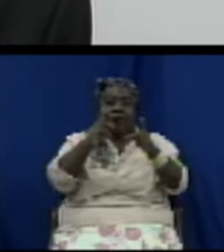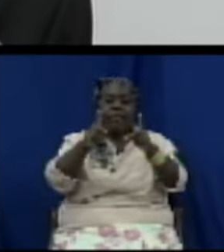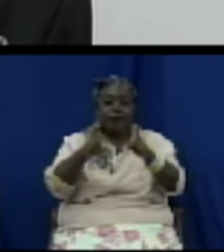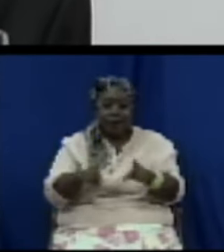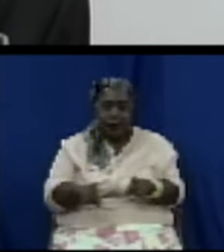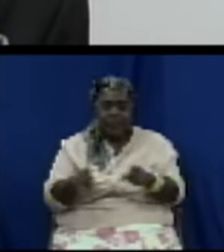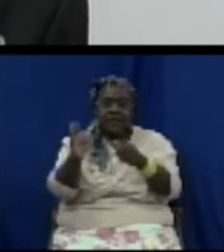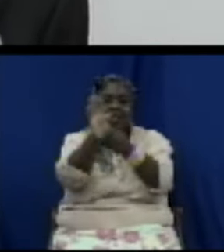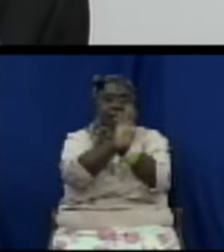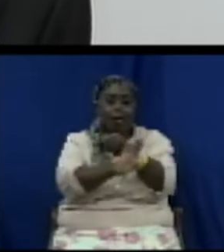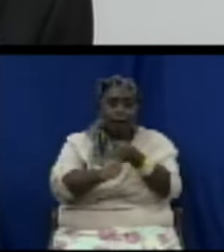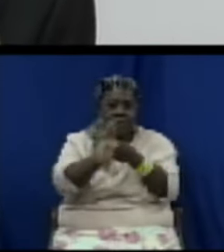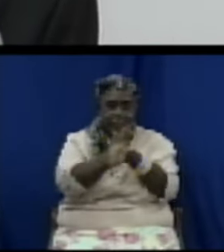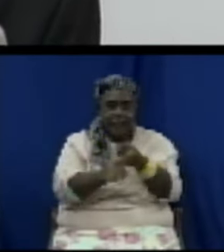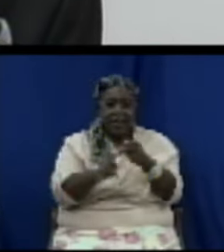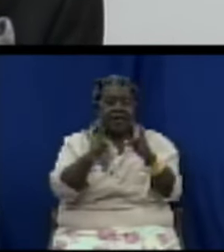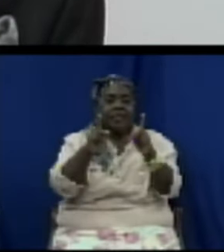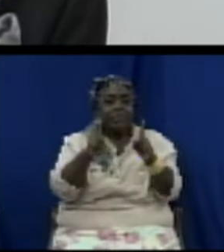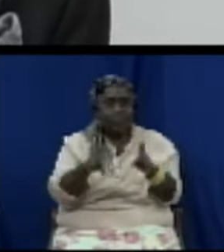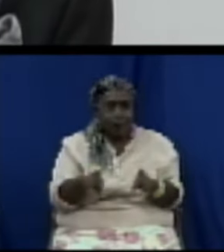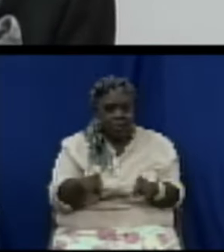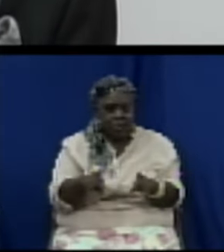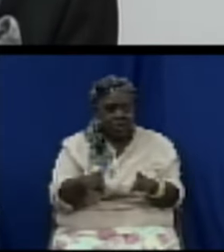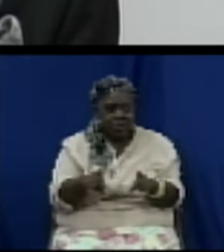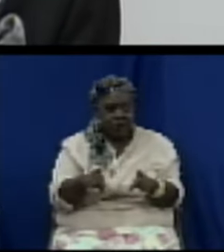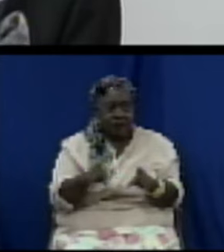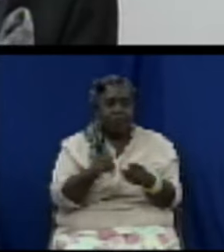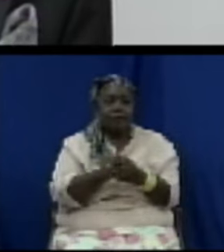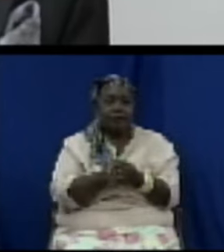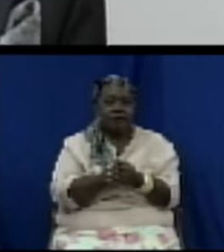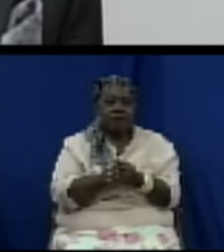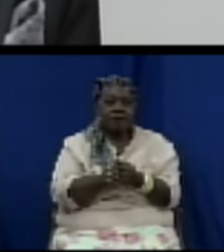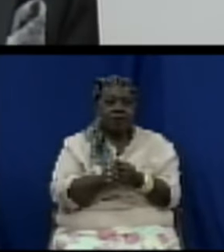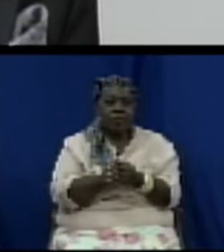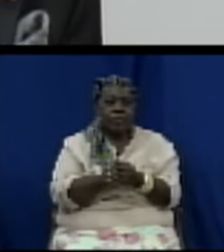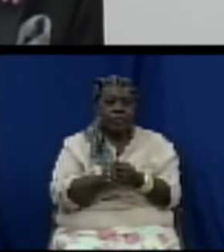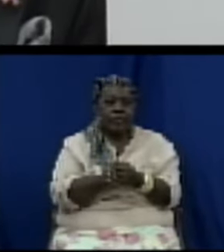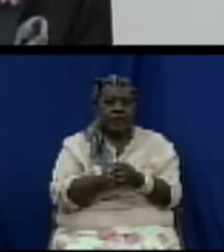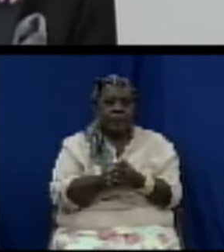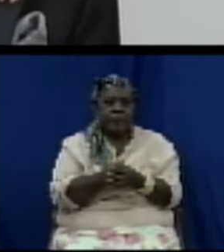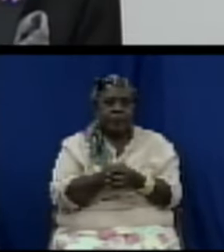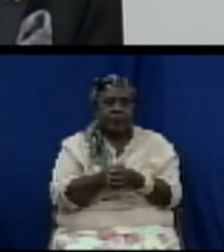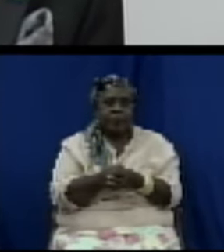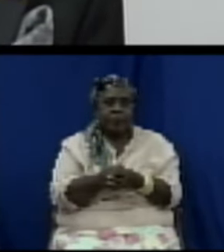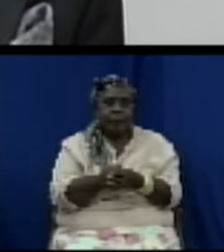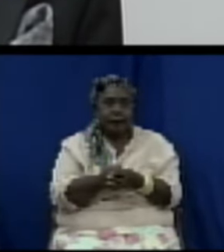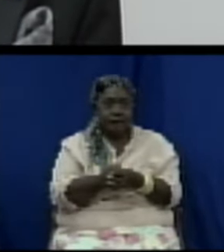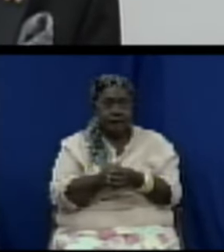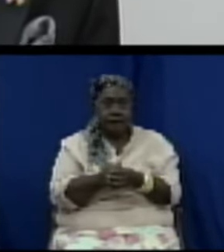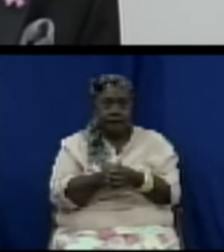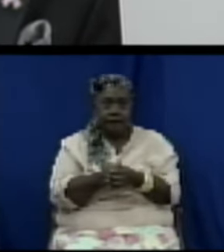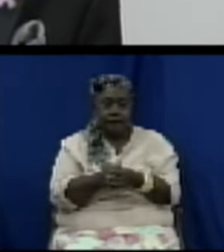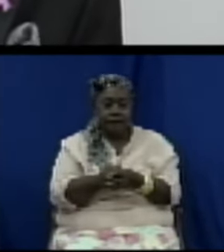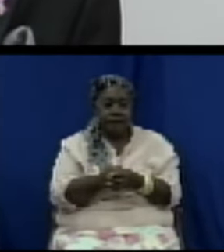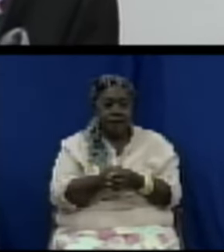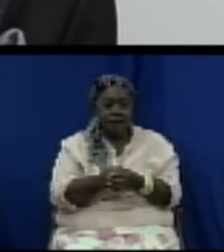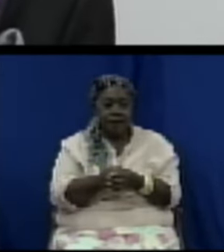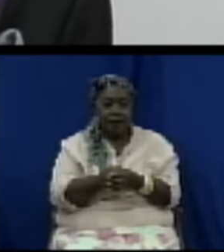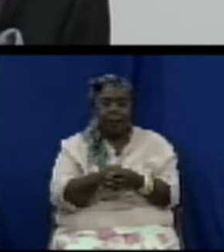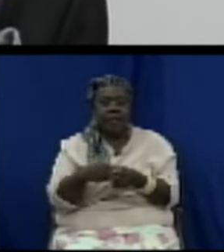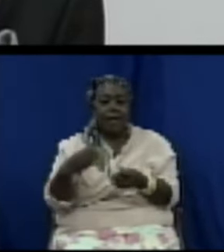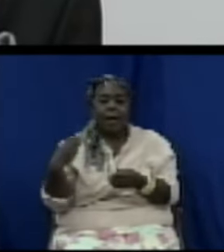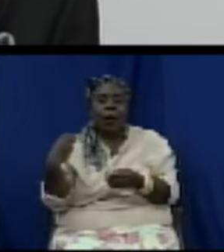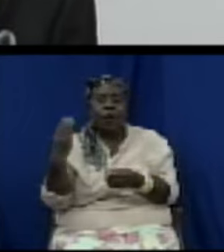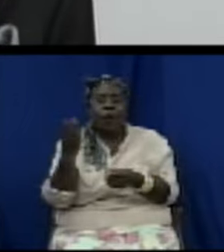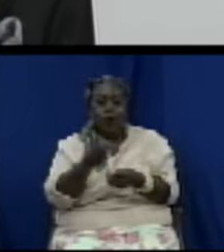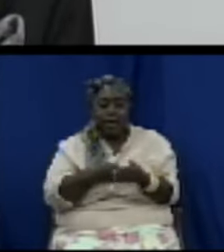she should be able to be provided with available legal support